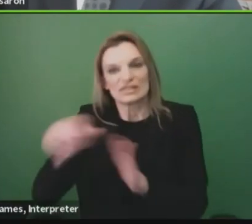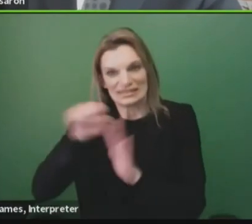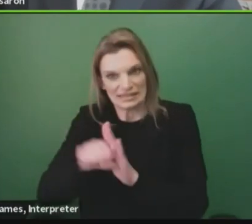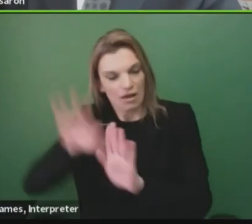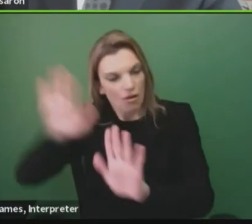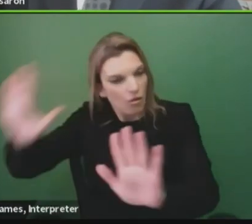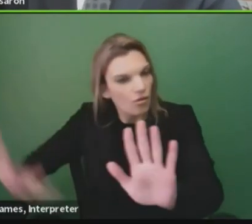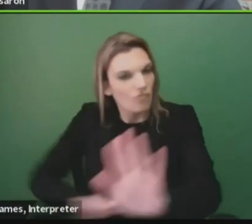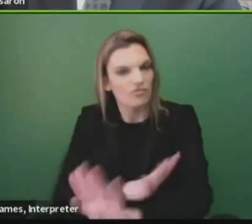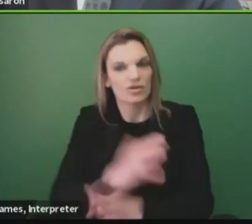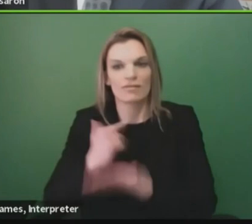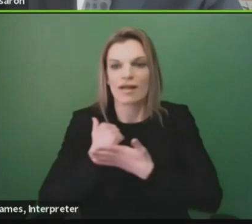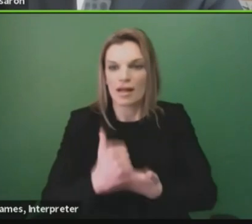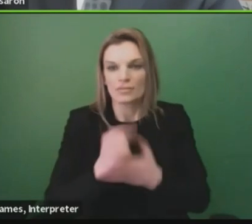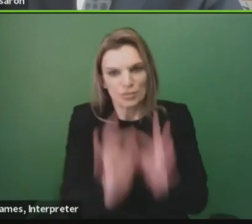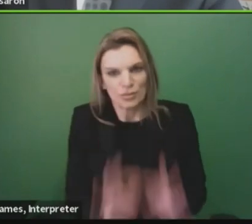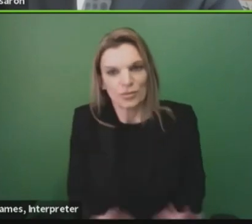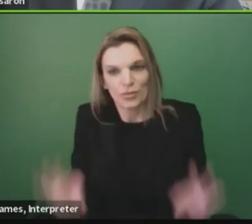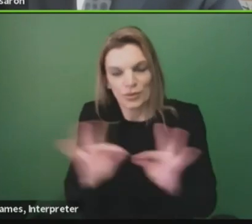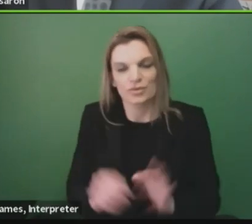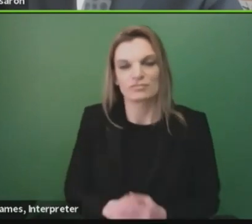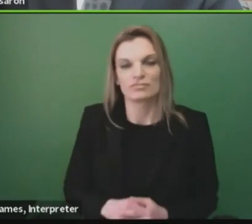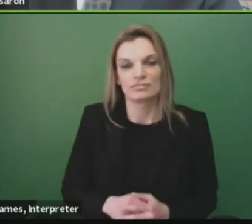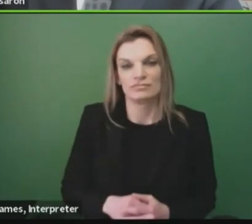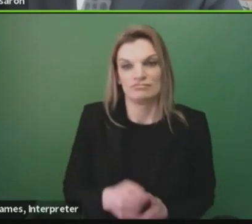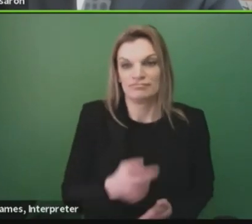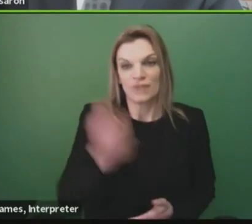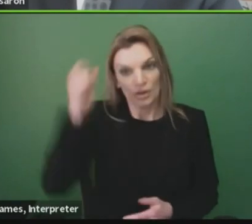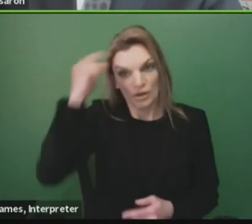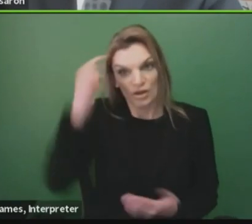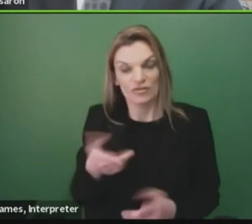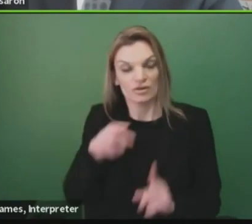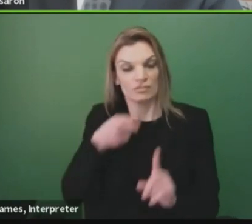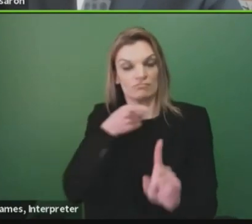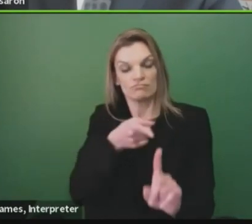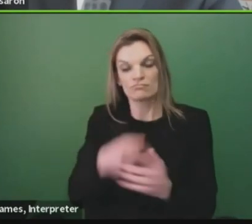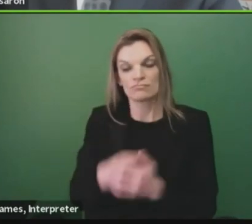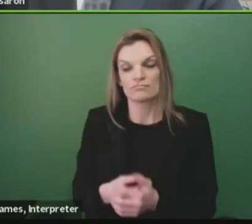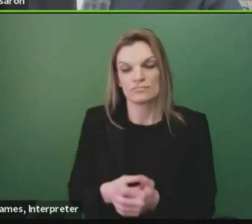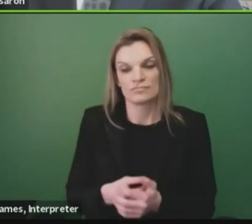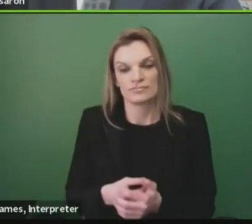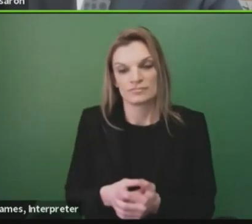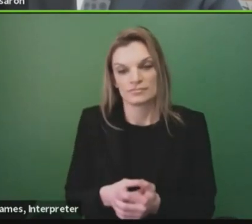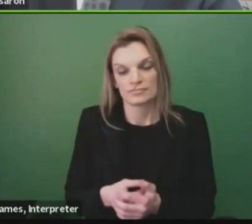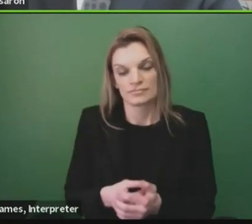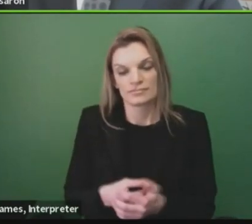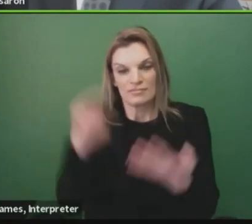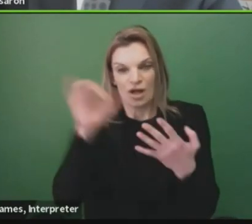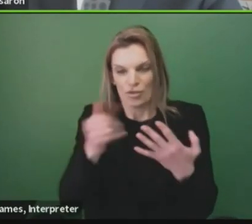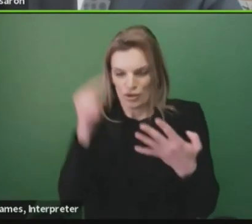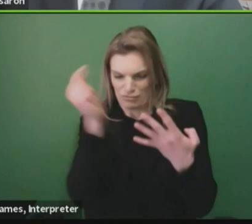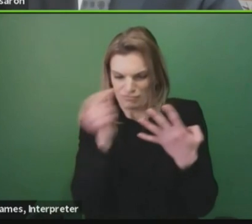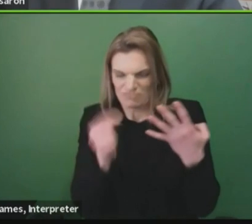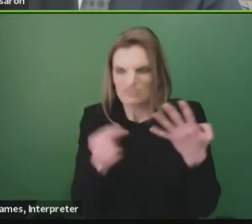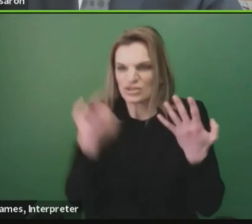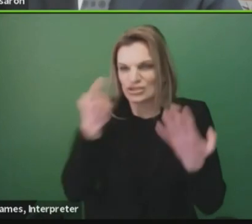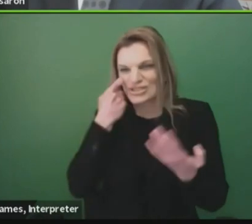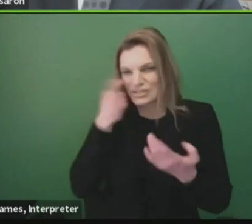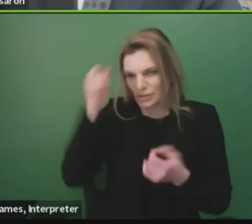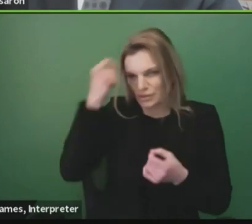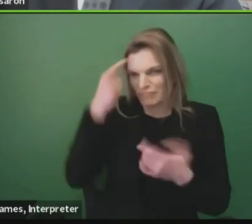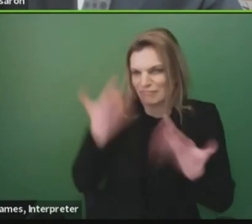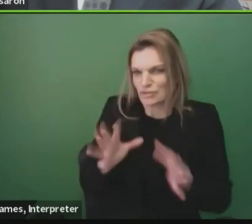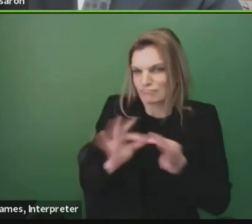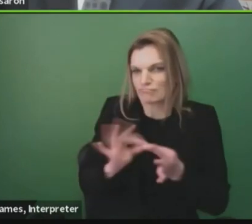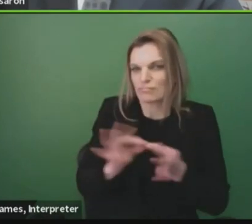is vitally important. The governor has covered many of the programmatic areas. Yes, I just would like to underline a